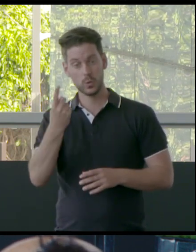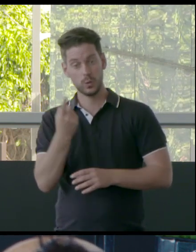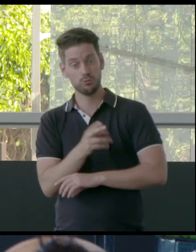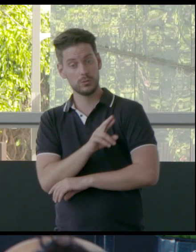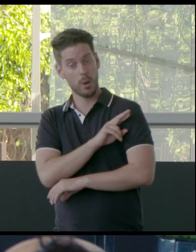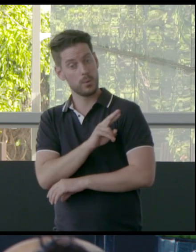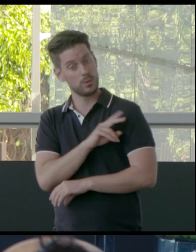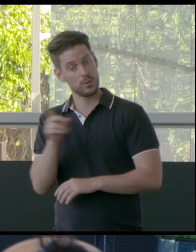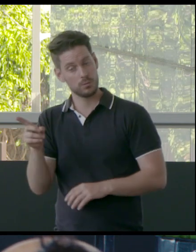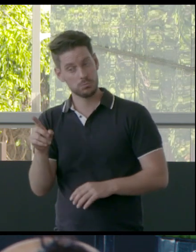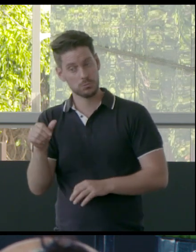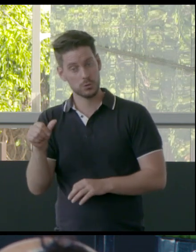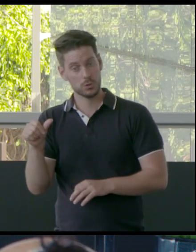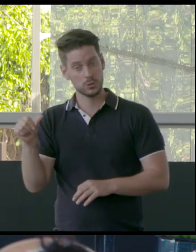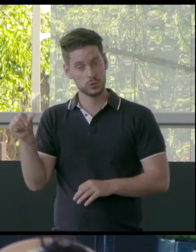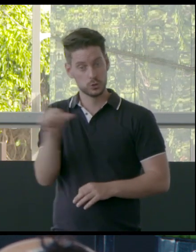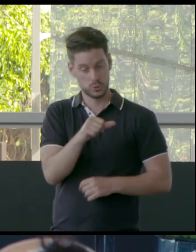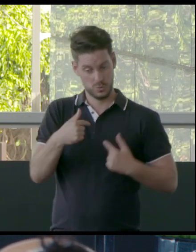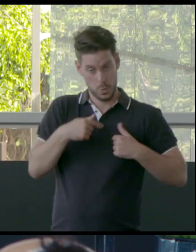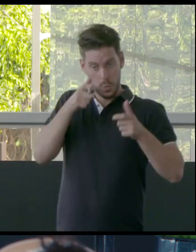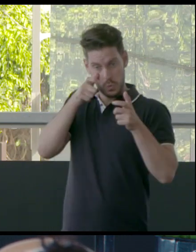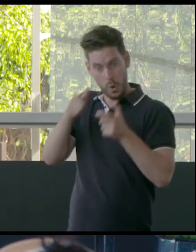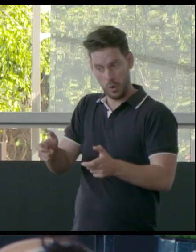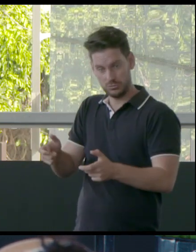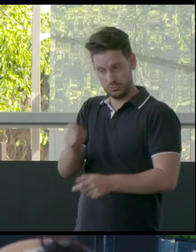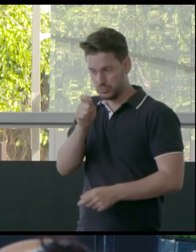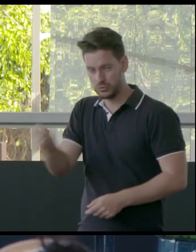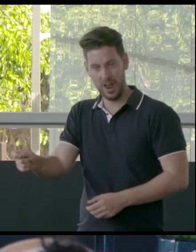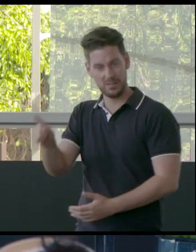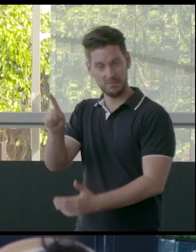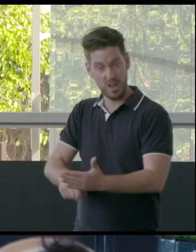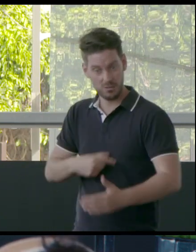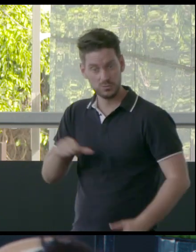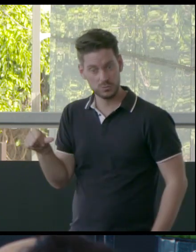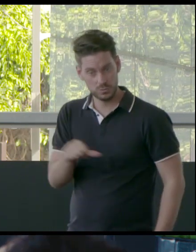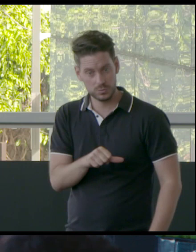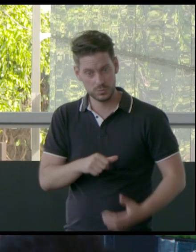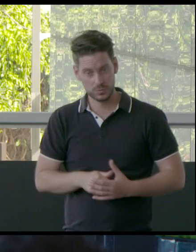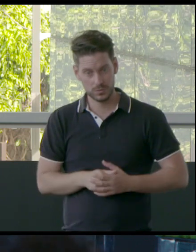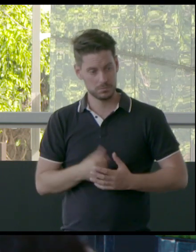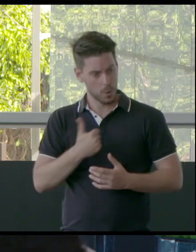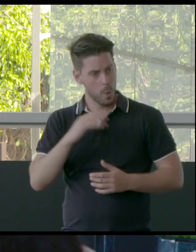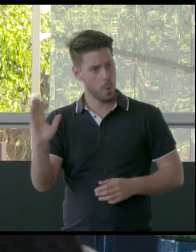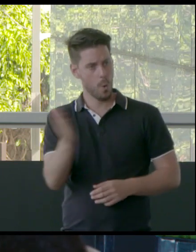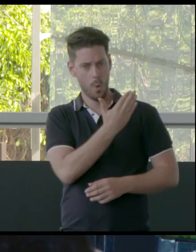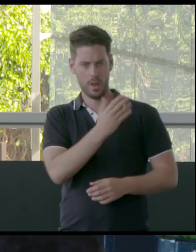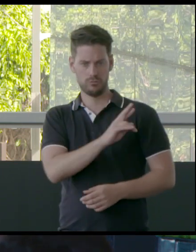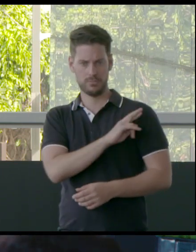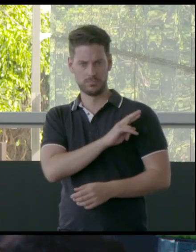should be under our watch and actually charged for it? So everybody's responsible.